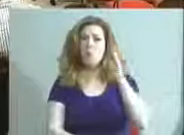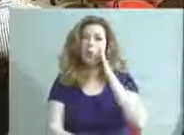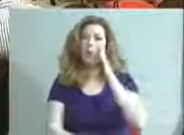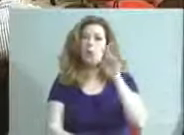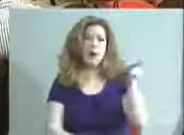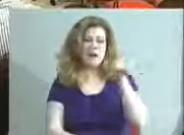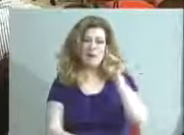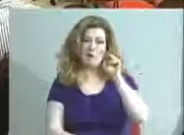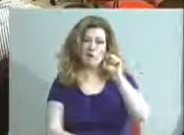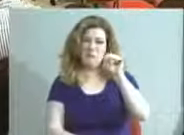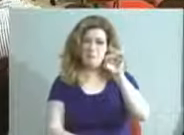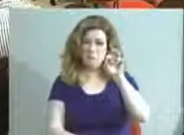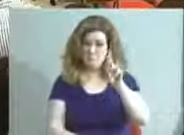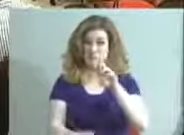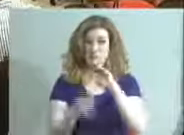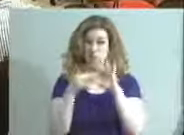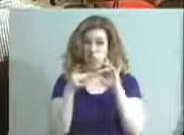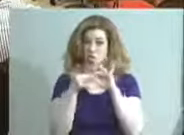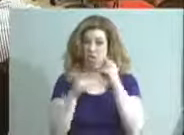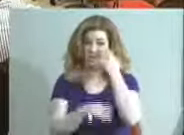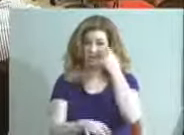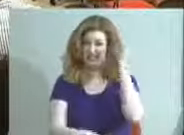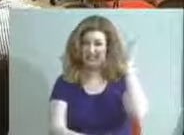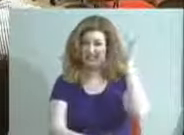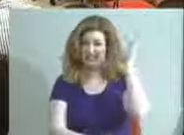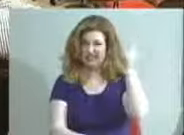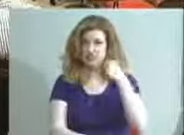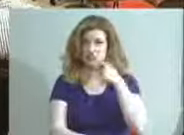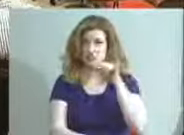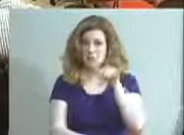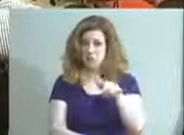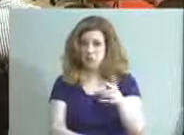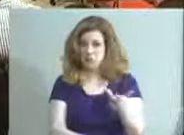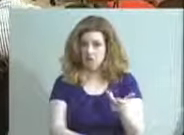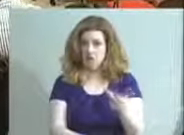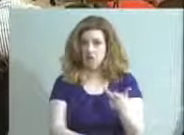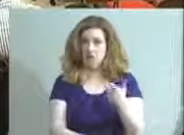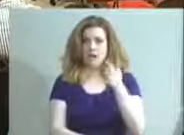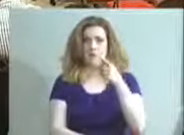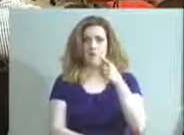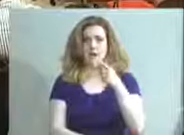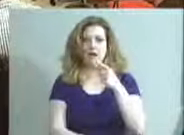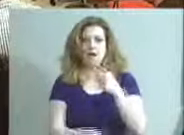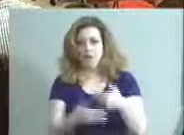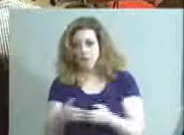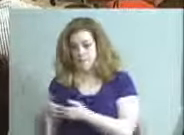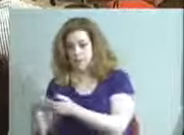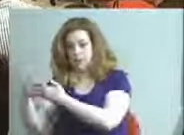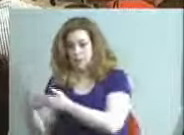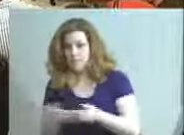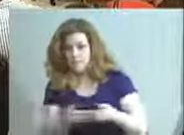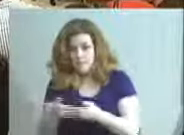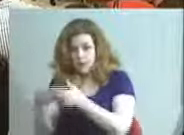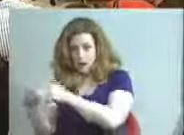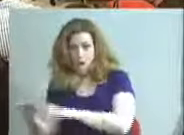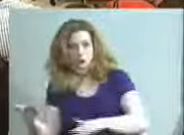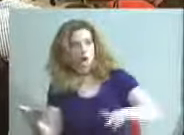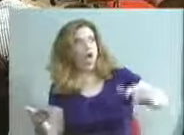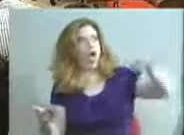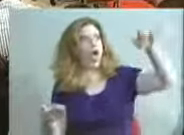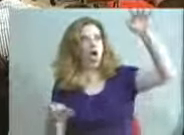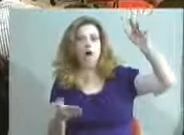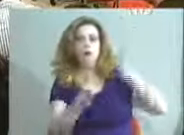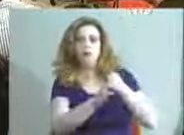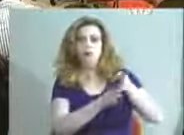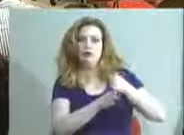if I can just refer to that, you know, the way the mayor talked about the cradle to career strategy, that was probably kind of